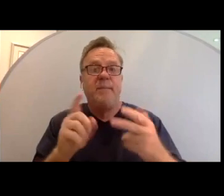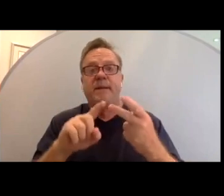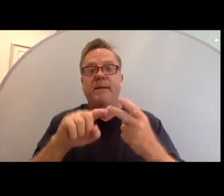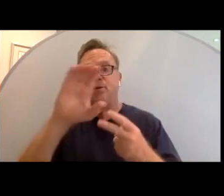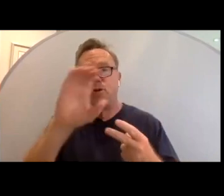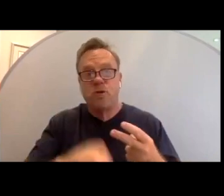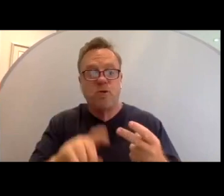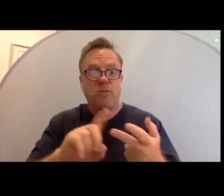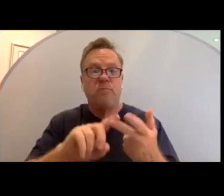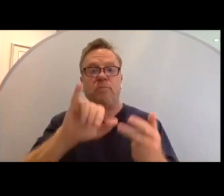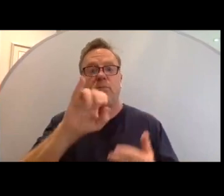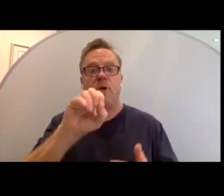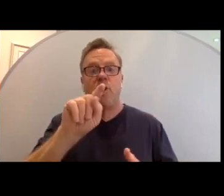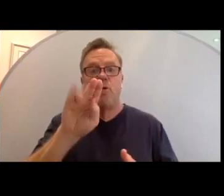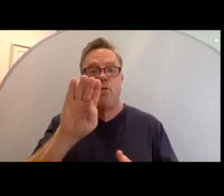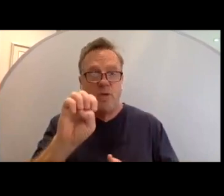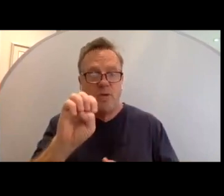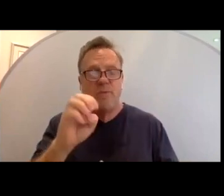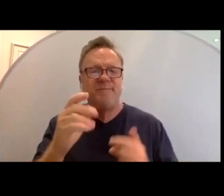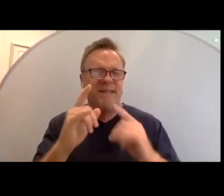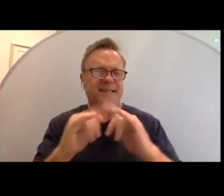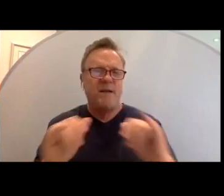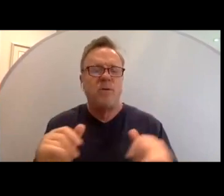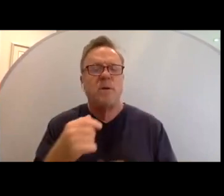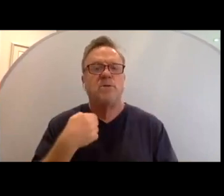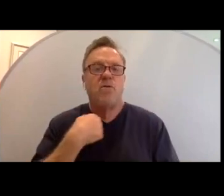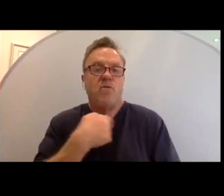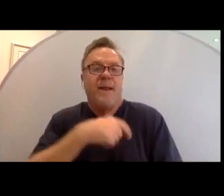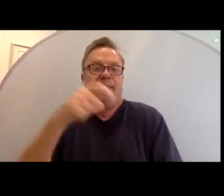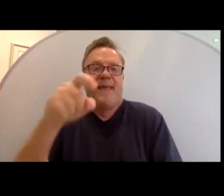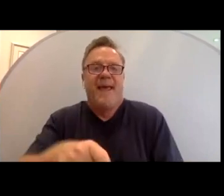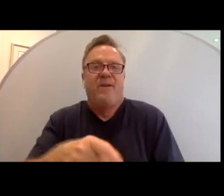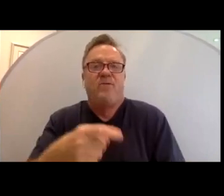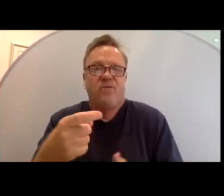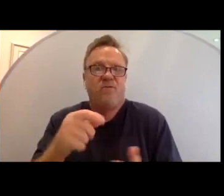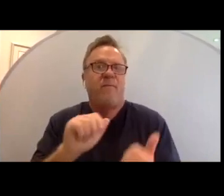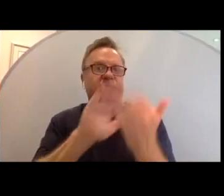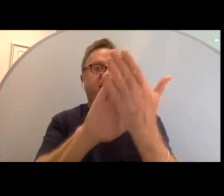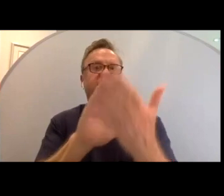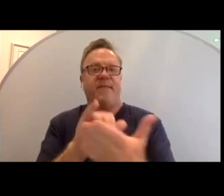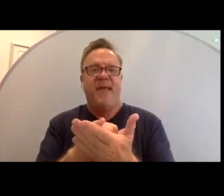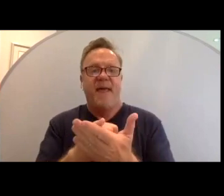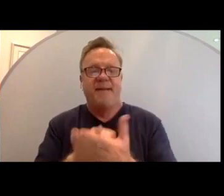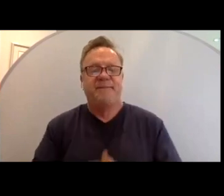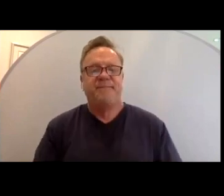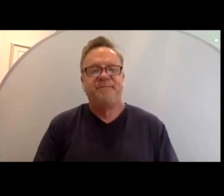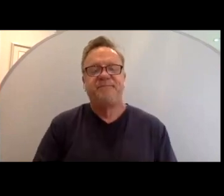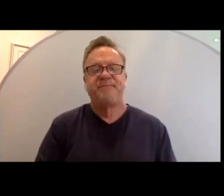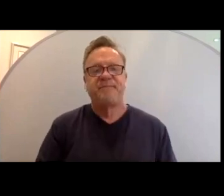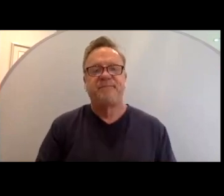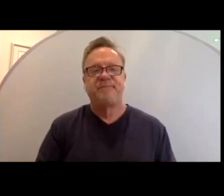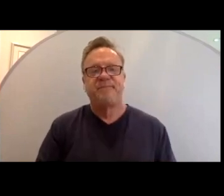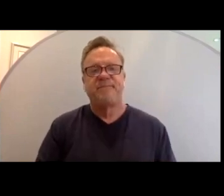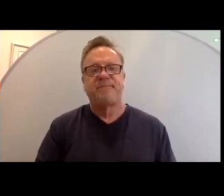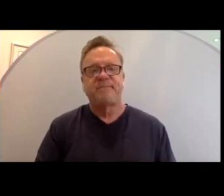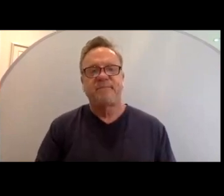so forth. And so, we did have to encounter that. If I can have the next slide, please.